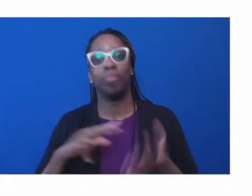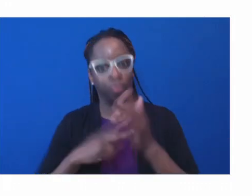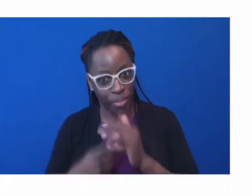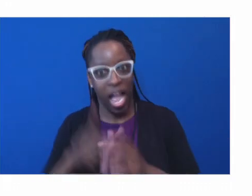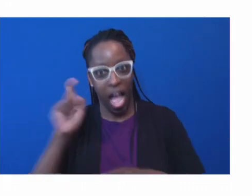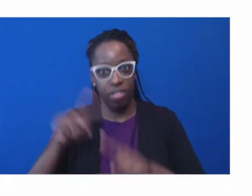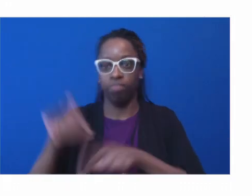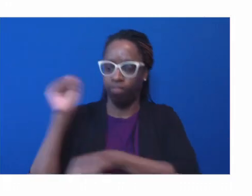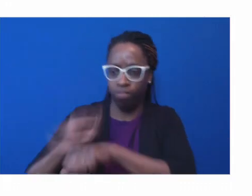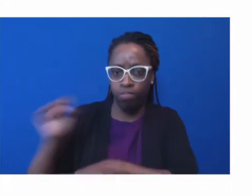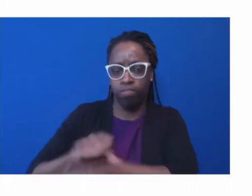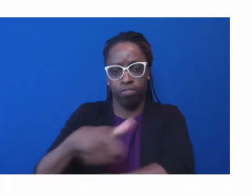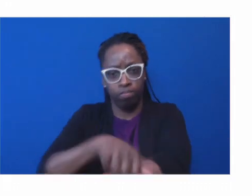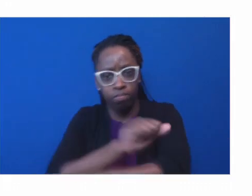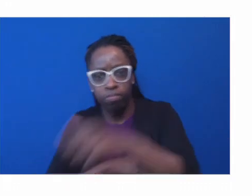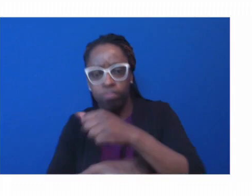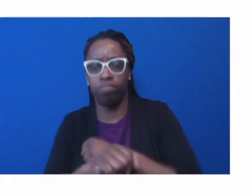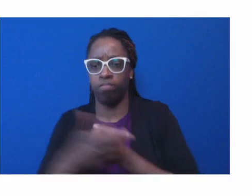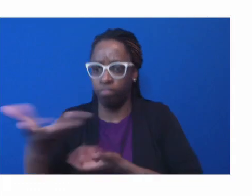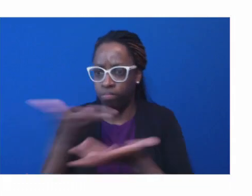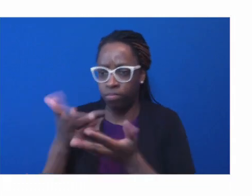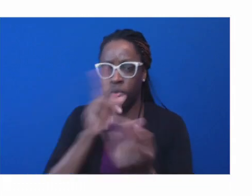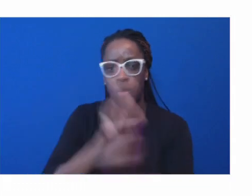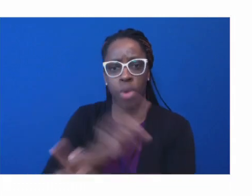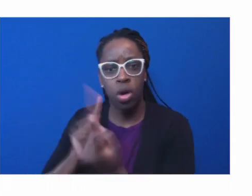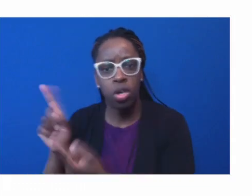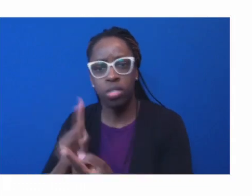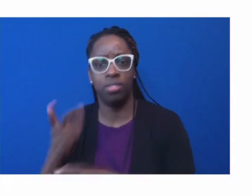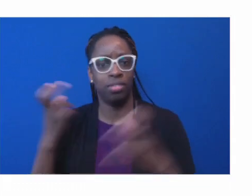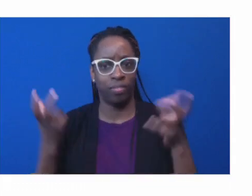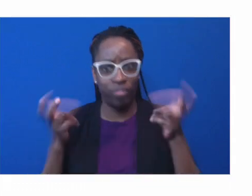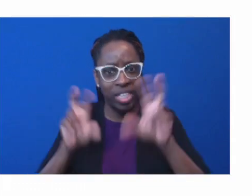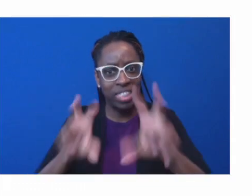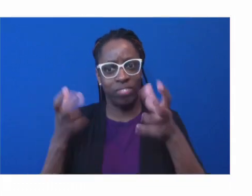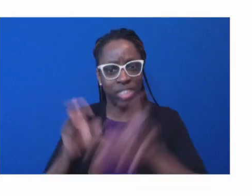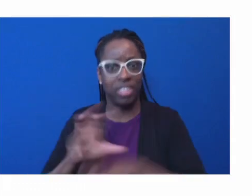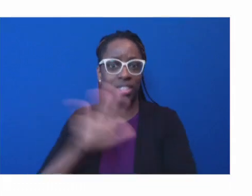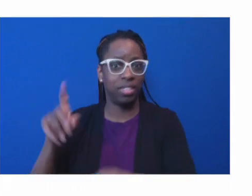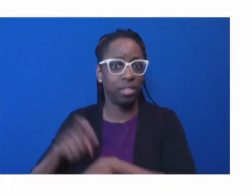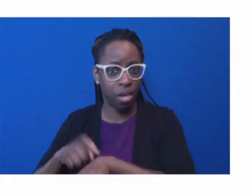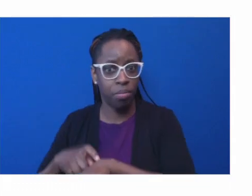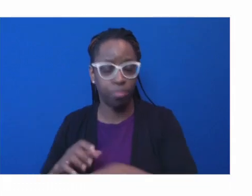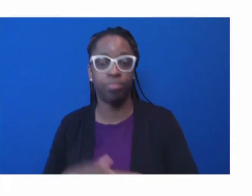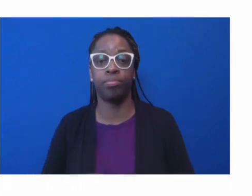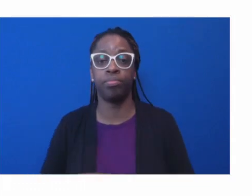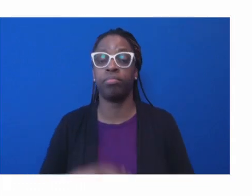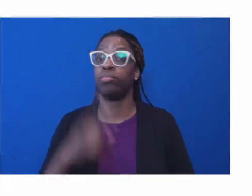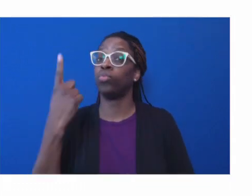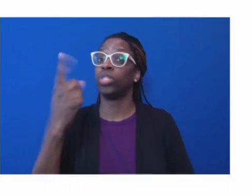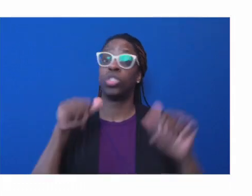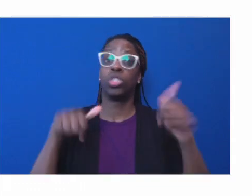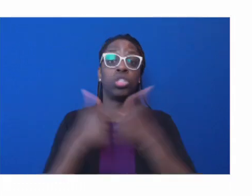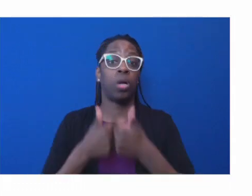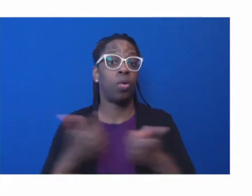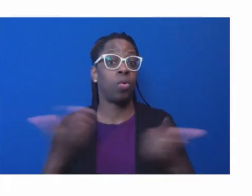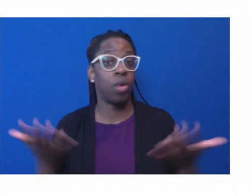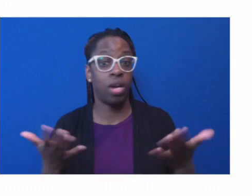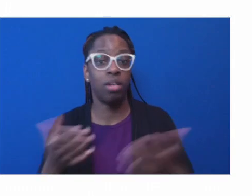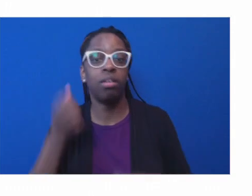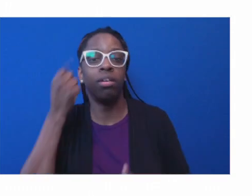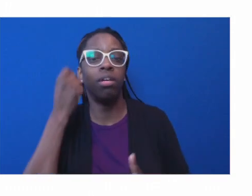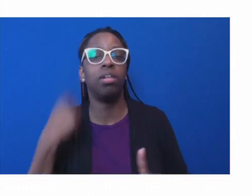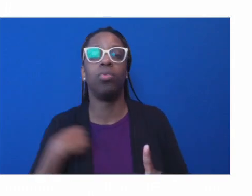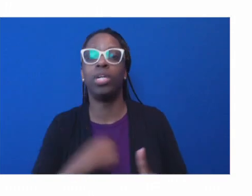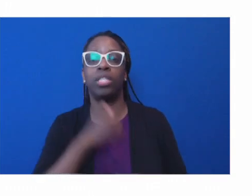investment. And I think one of the biggest challenges is that we just do not invest enough in from an equity, um, driven approach.